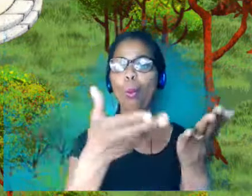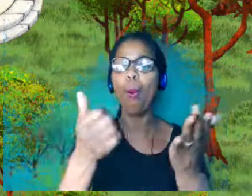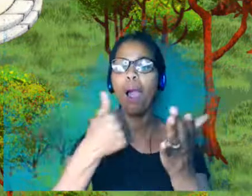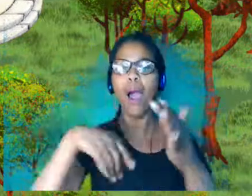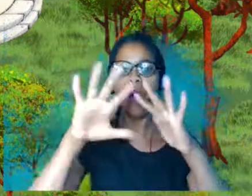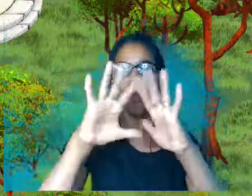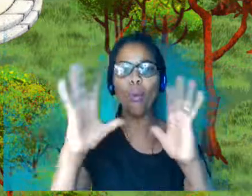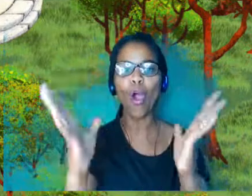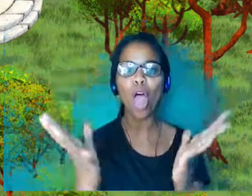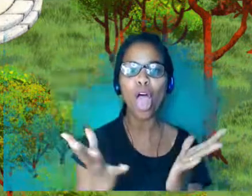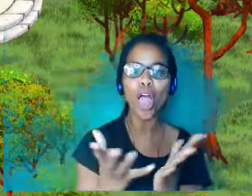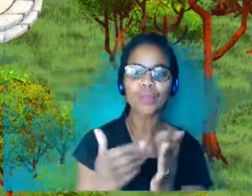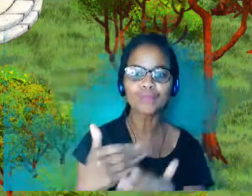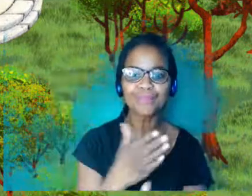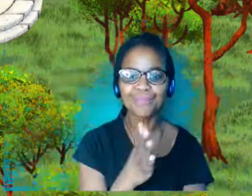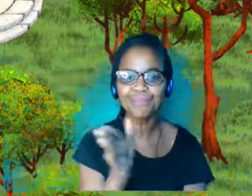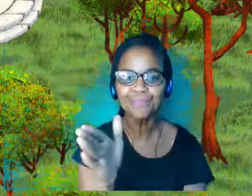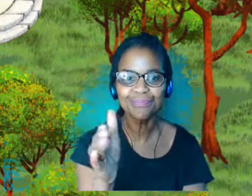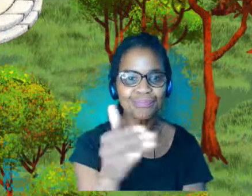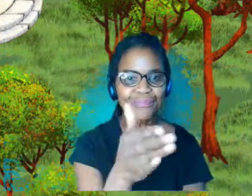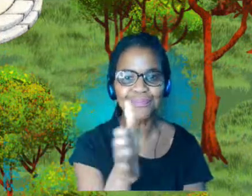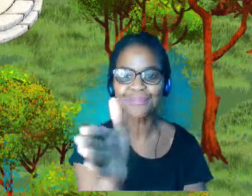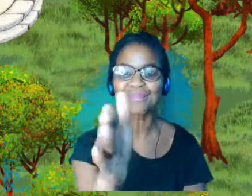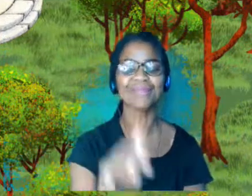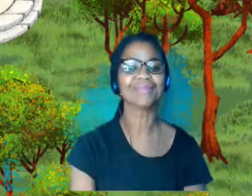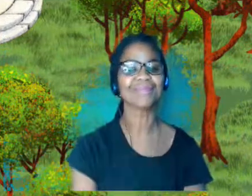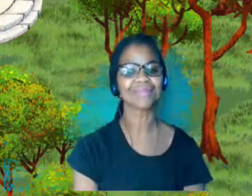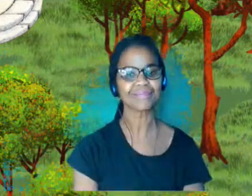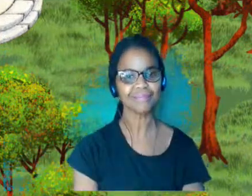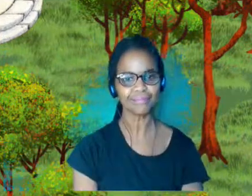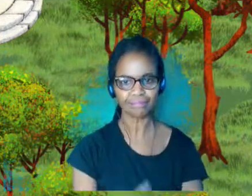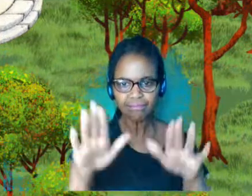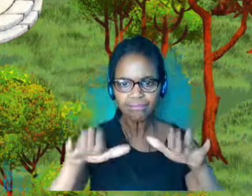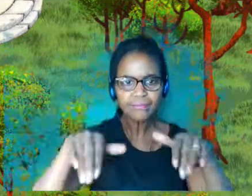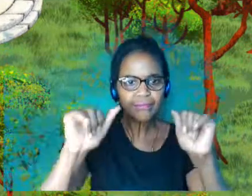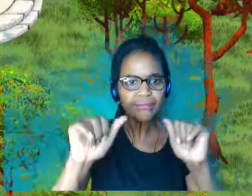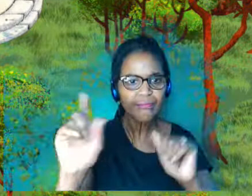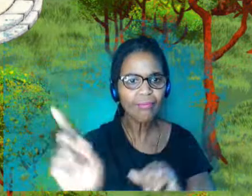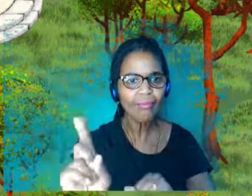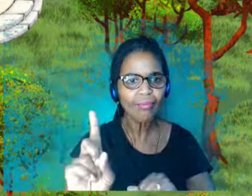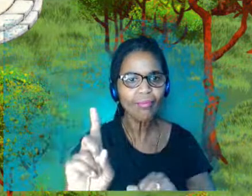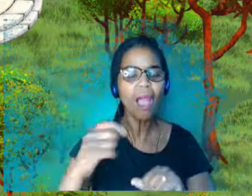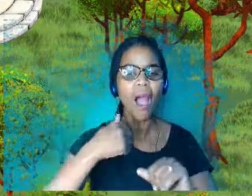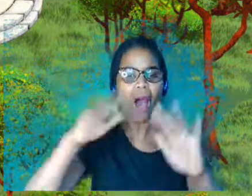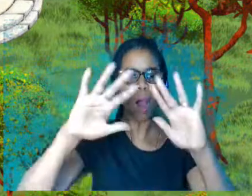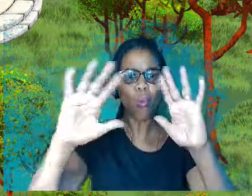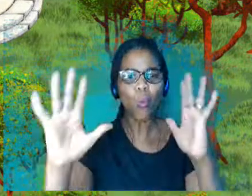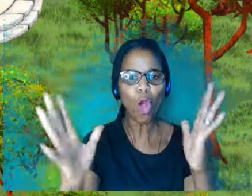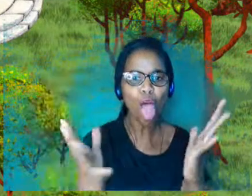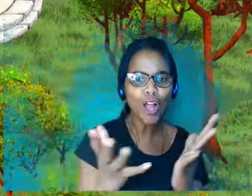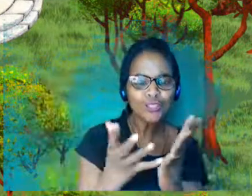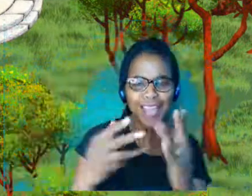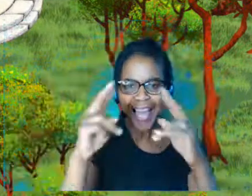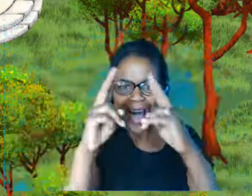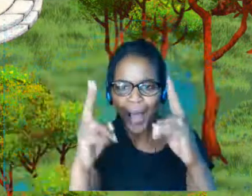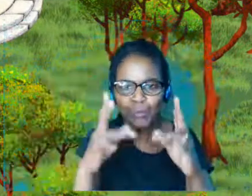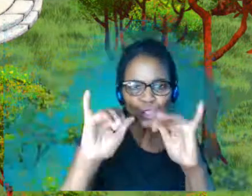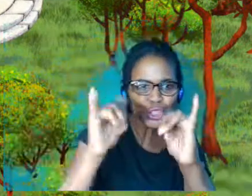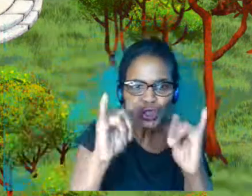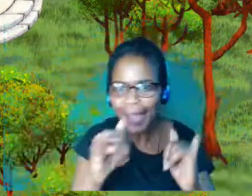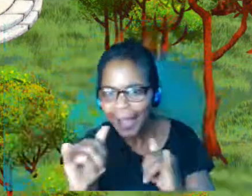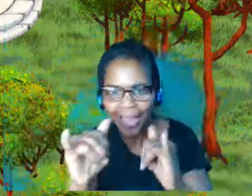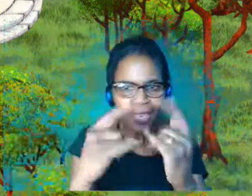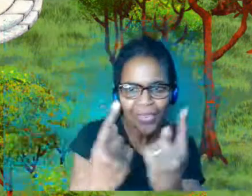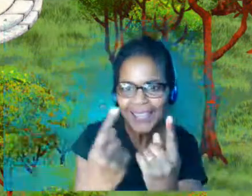And to begin, we thought we'd do some world housekeeping. So you see, here we are.